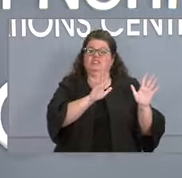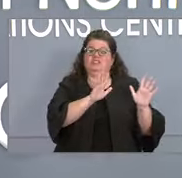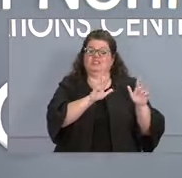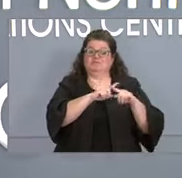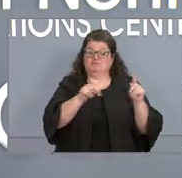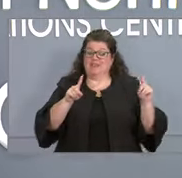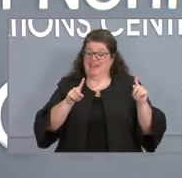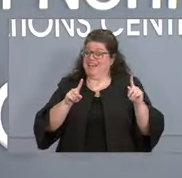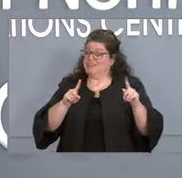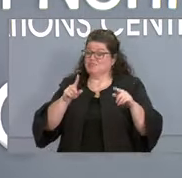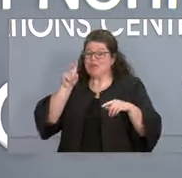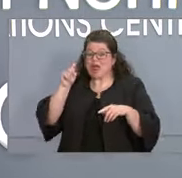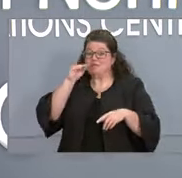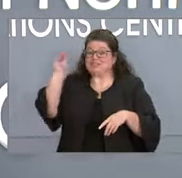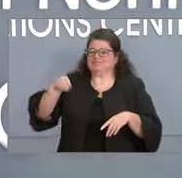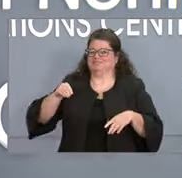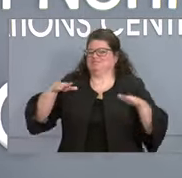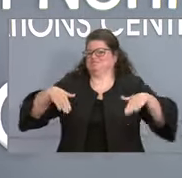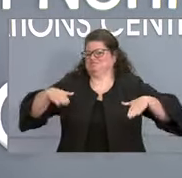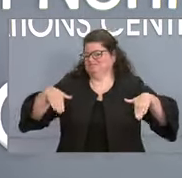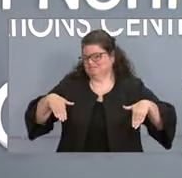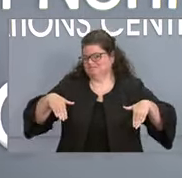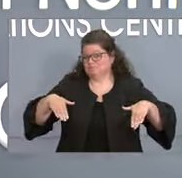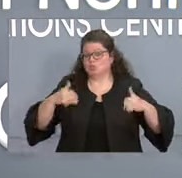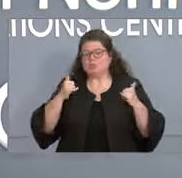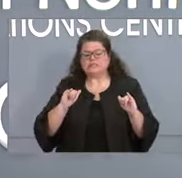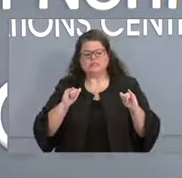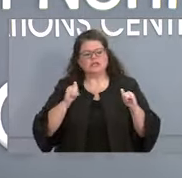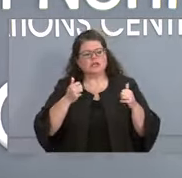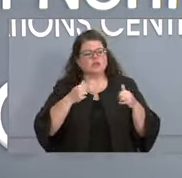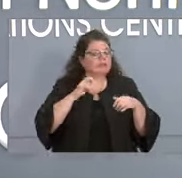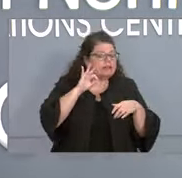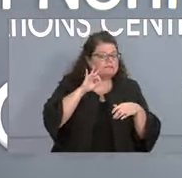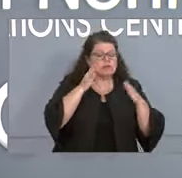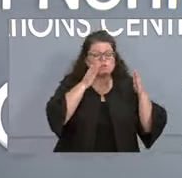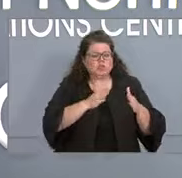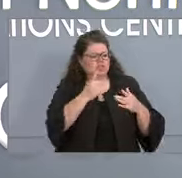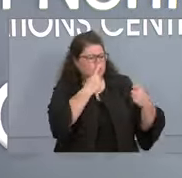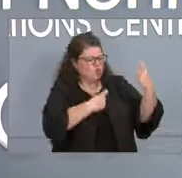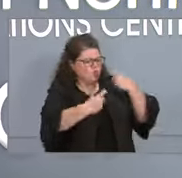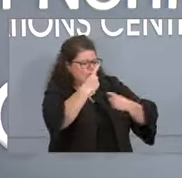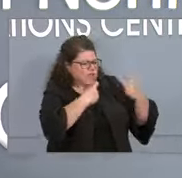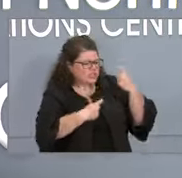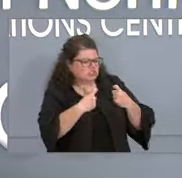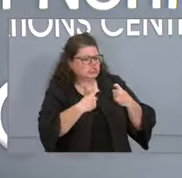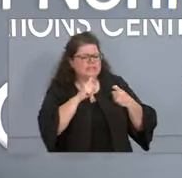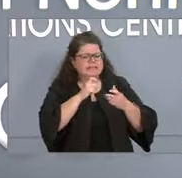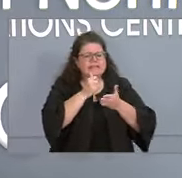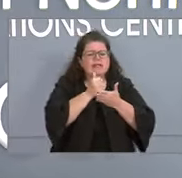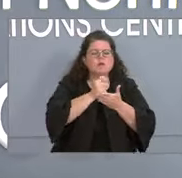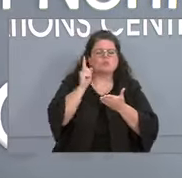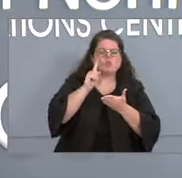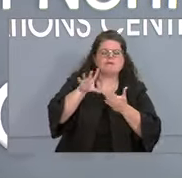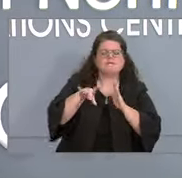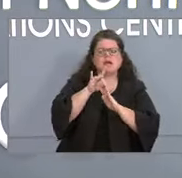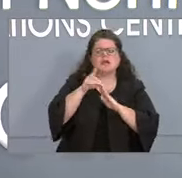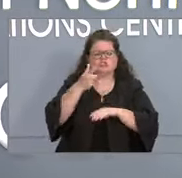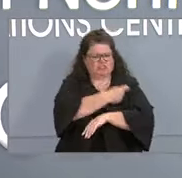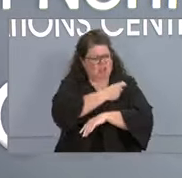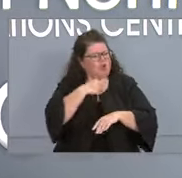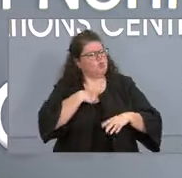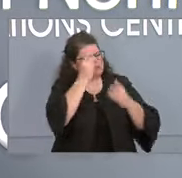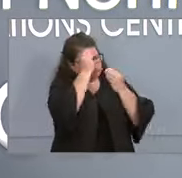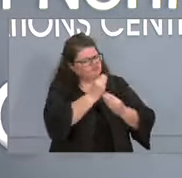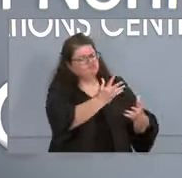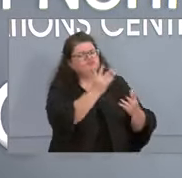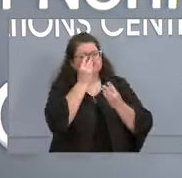do. We continue to educate employees who have questions about the vaccine or who need help finding a place to get their shots.